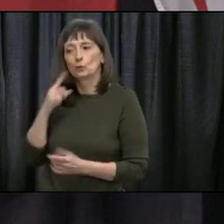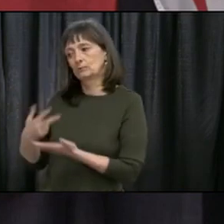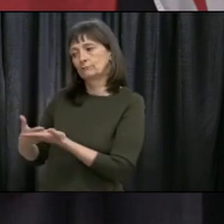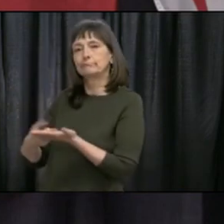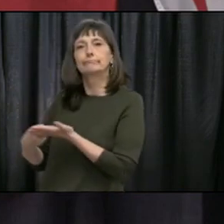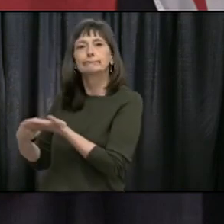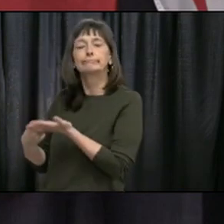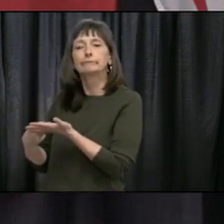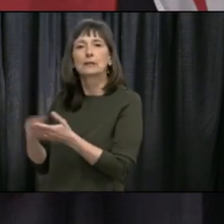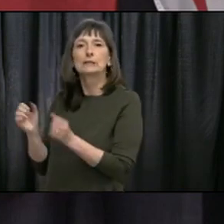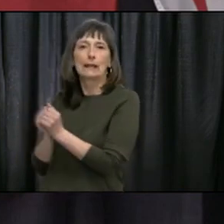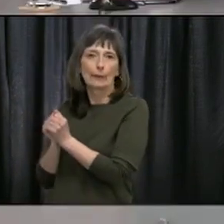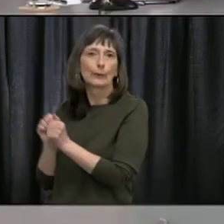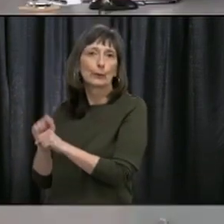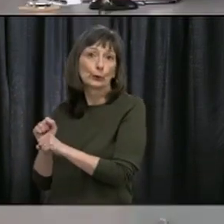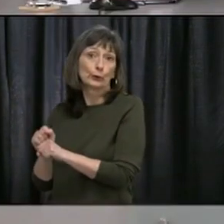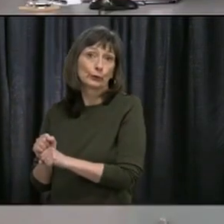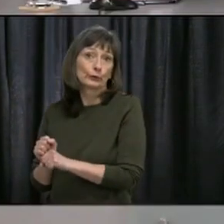way to work together.